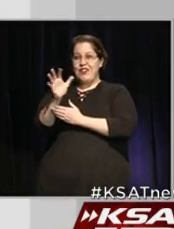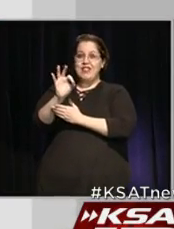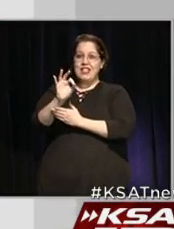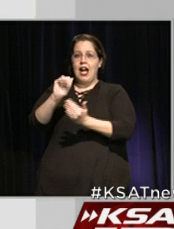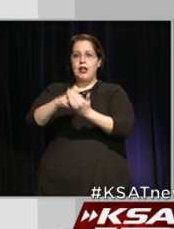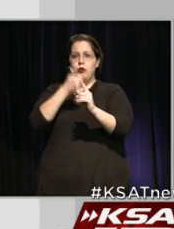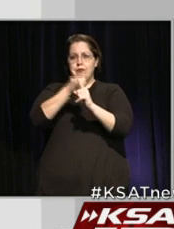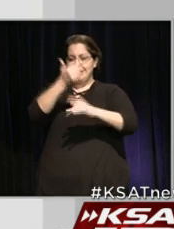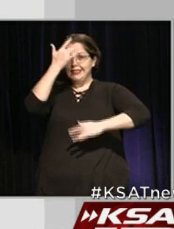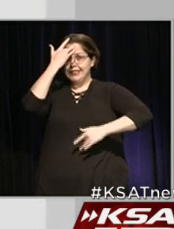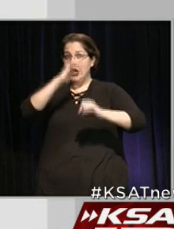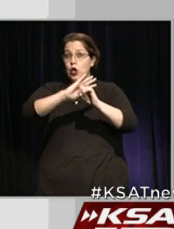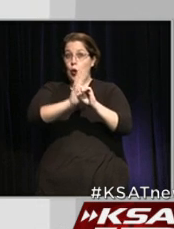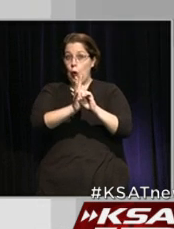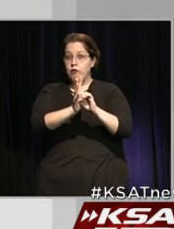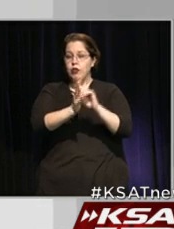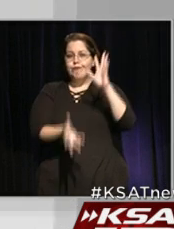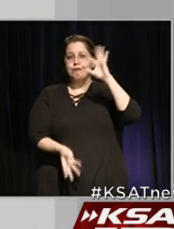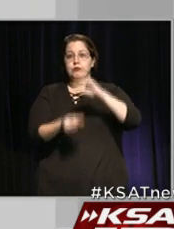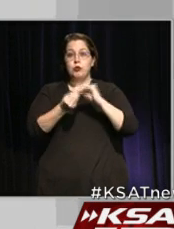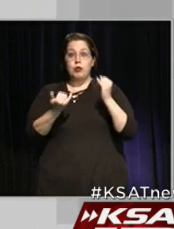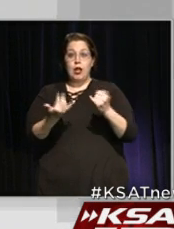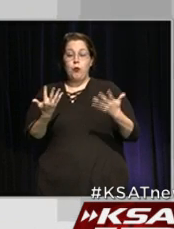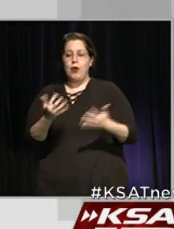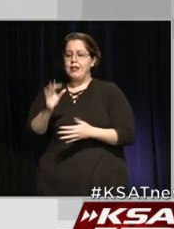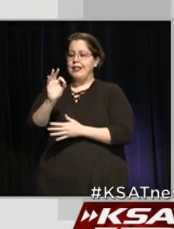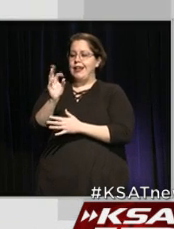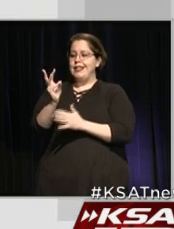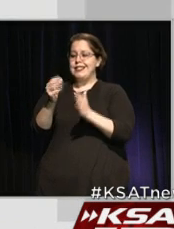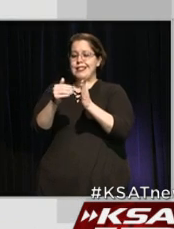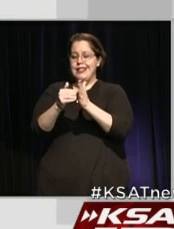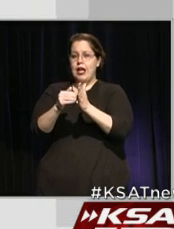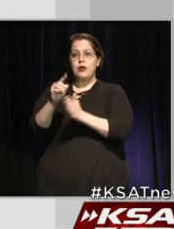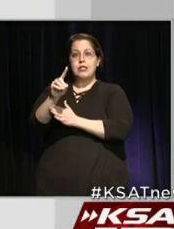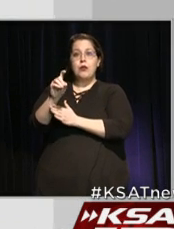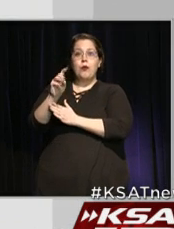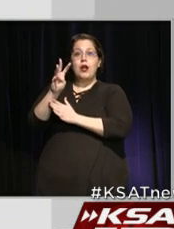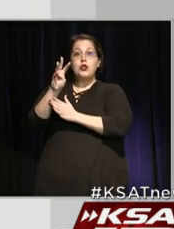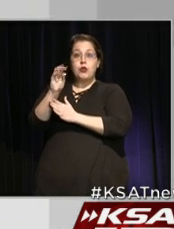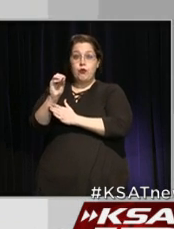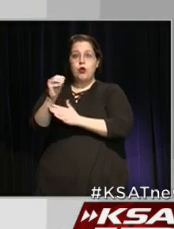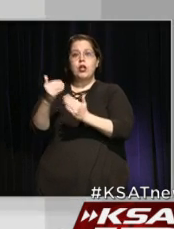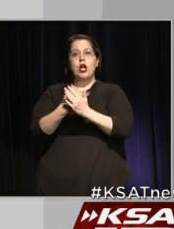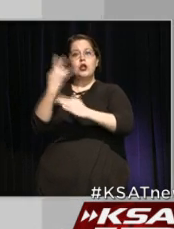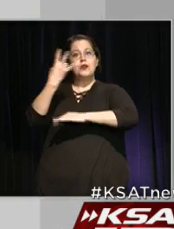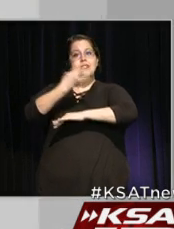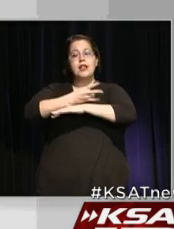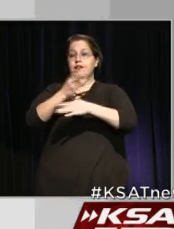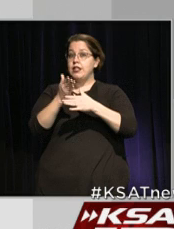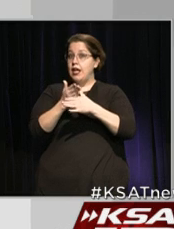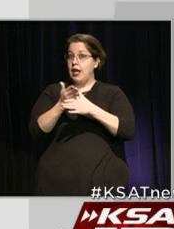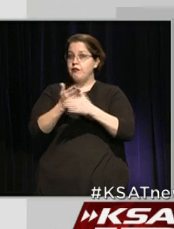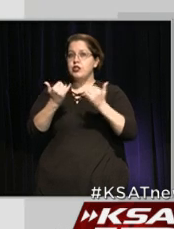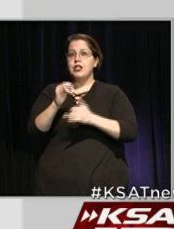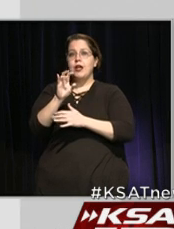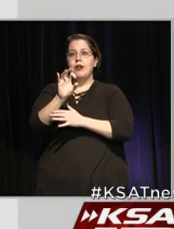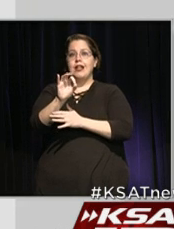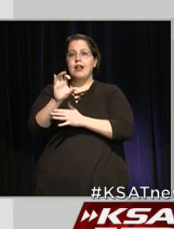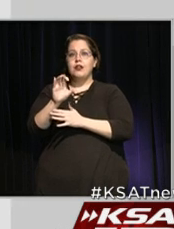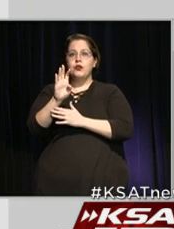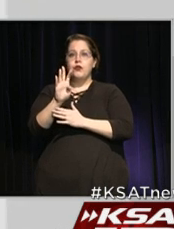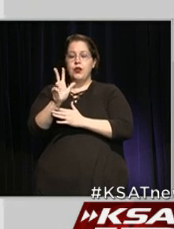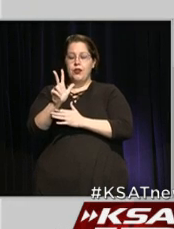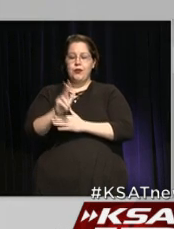new cases, which brings our total to 96,140, and our new seven-day moving average is 943.